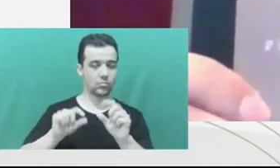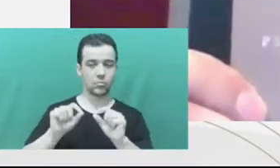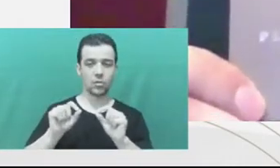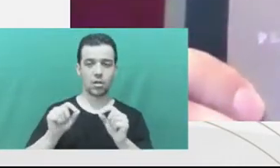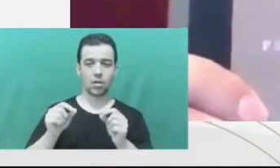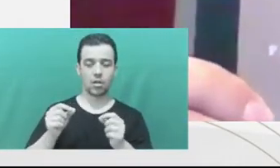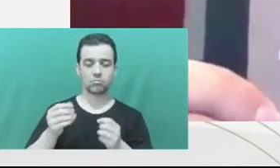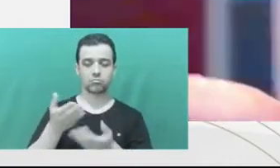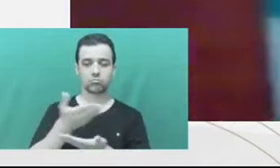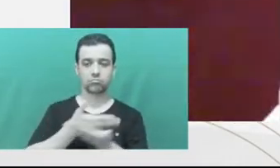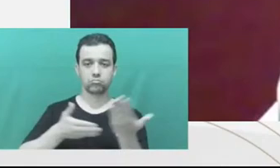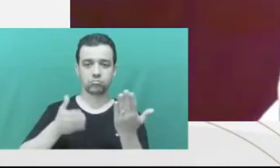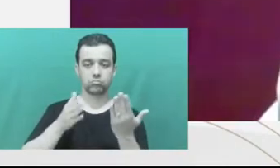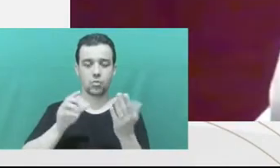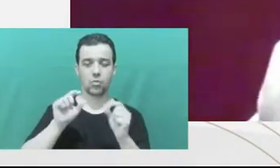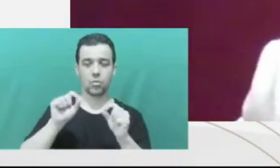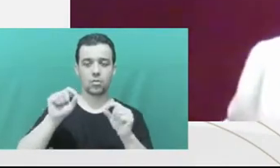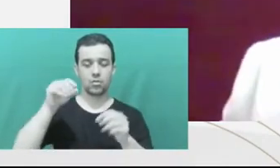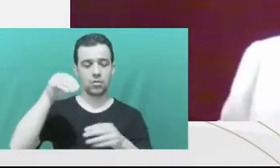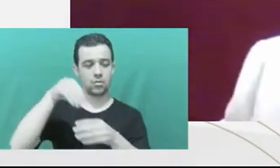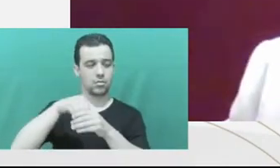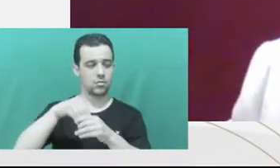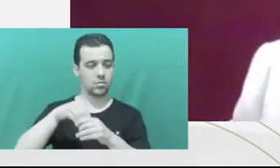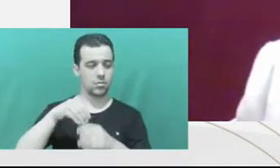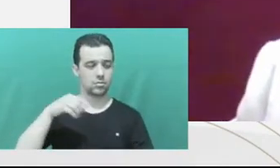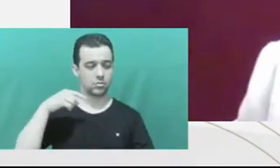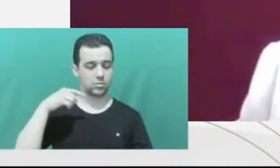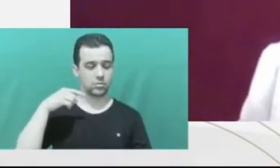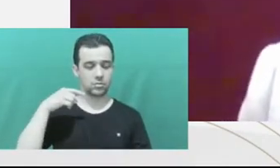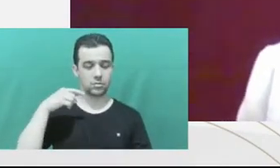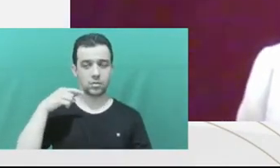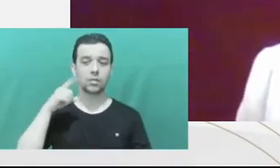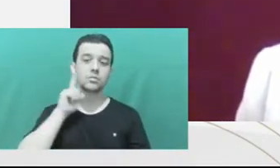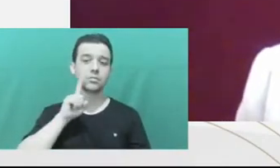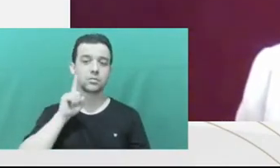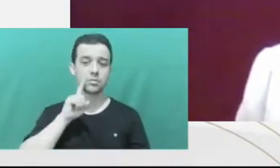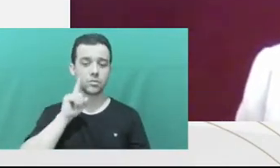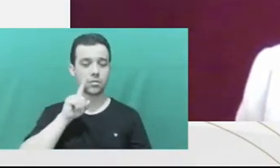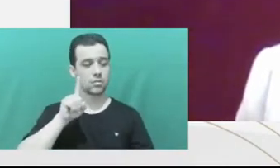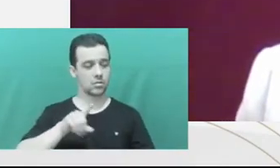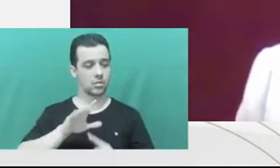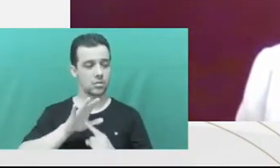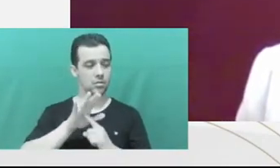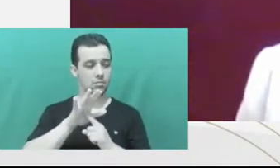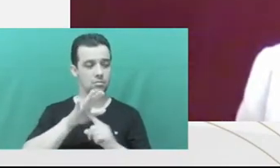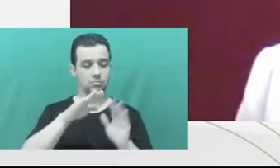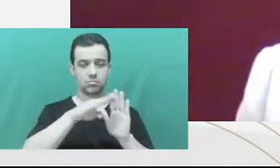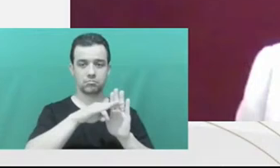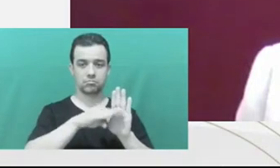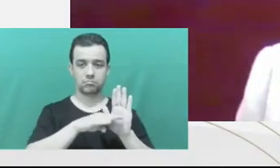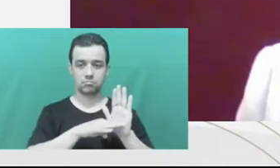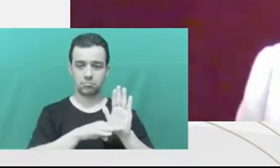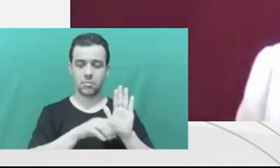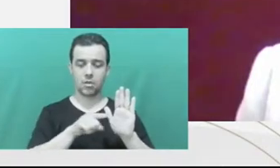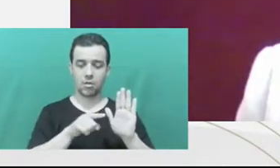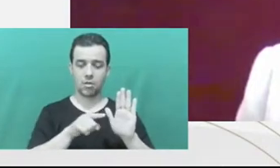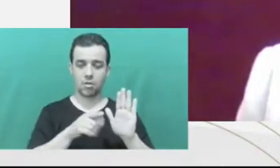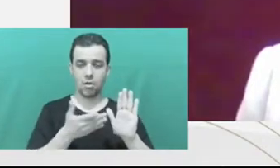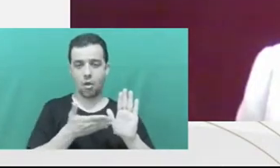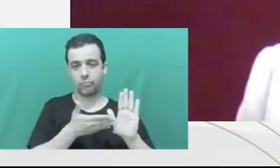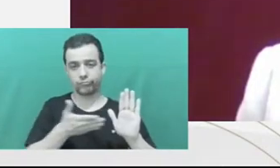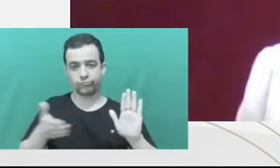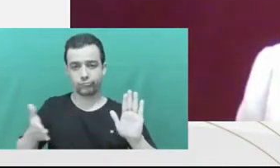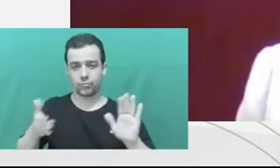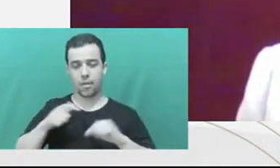the triumph of plea bargaining in the USA. So, he told the story of plea bargaining in the USA, and